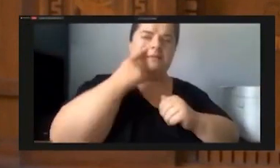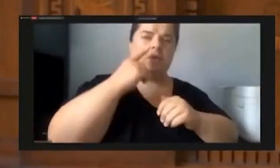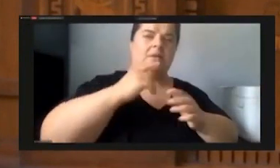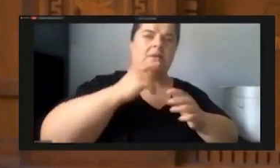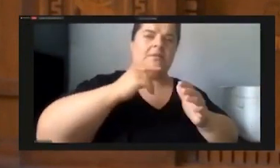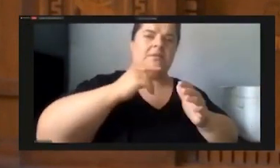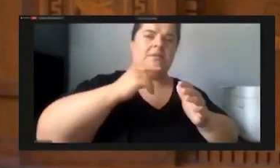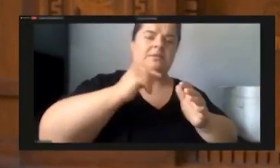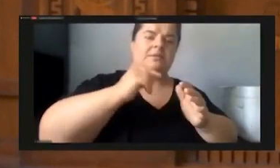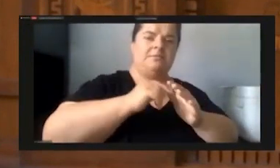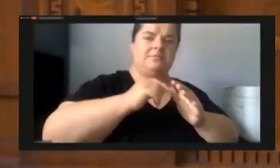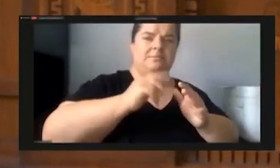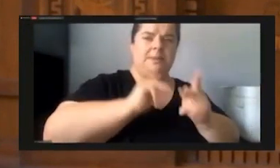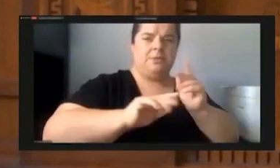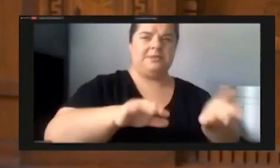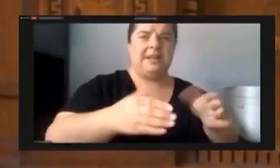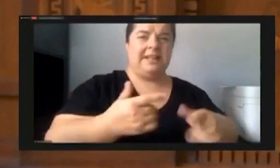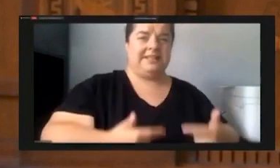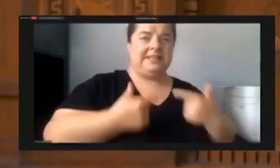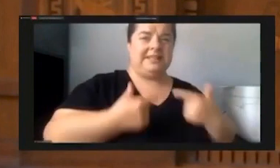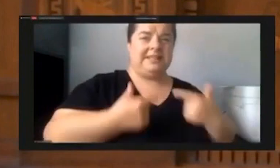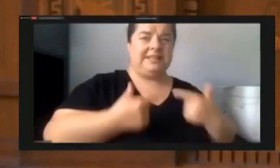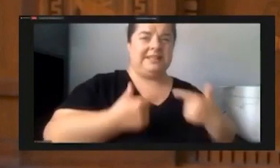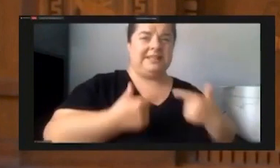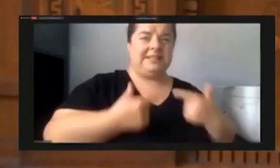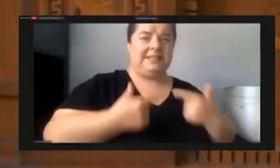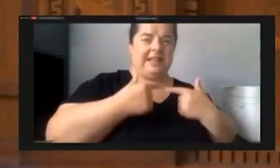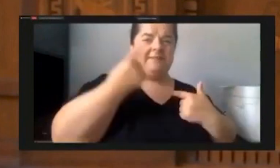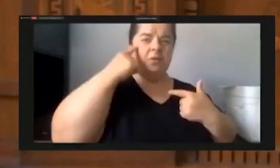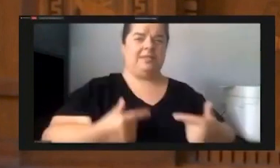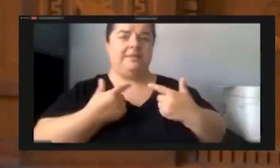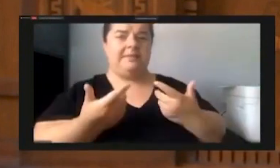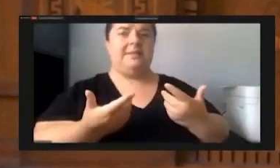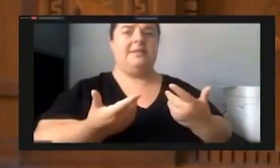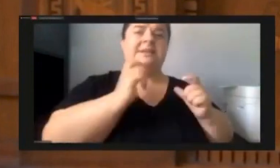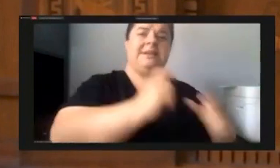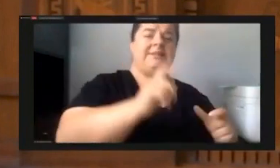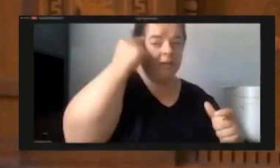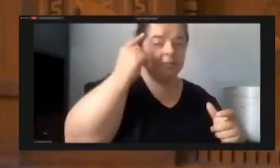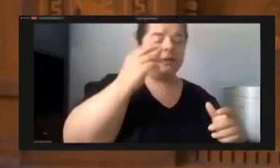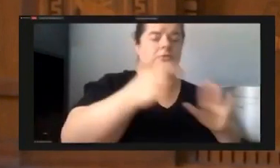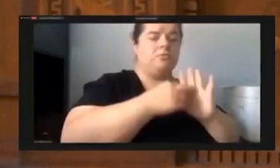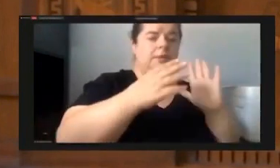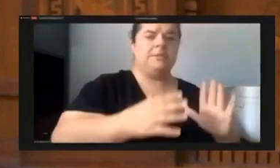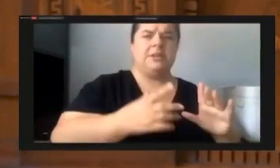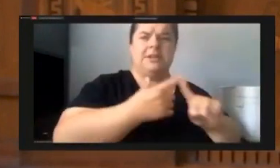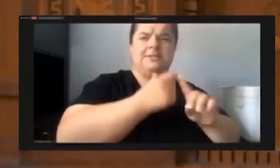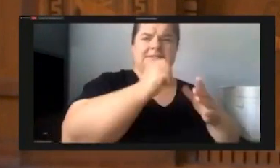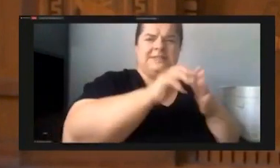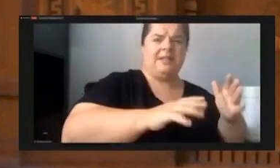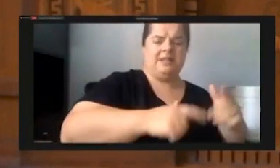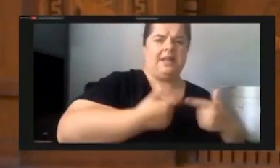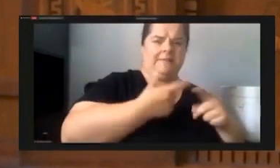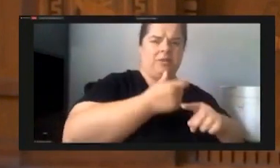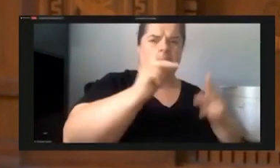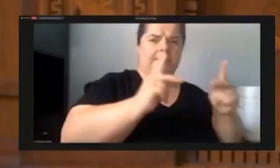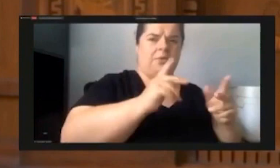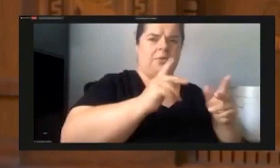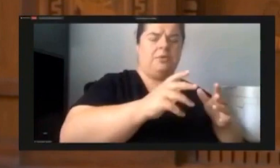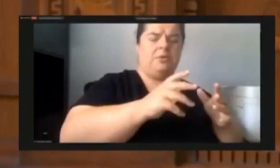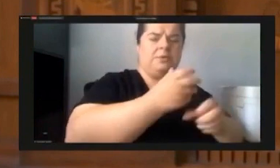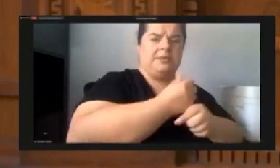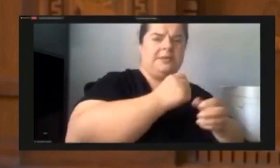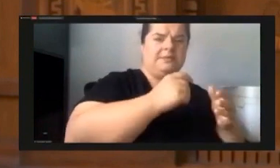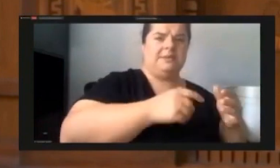He ordained governments and their representatives the authority to take life from one who takes innocent life. No one has authority unless